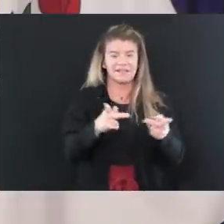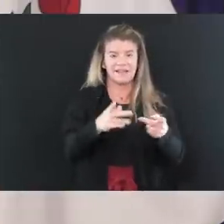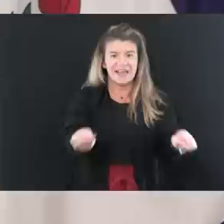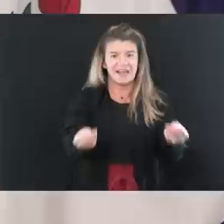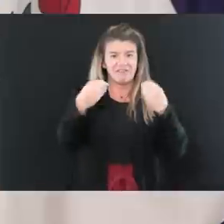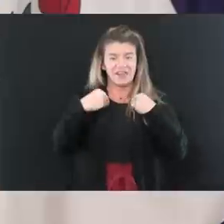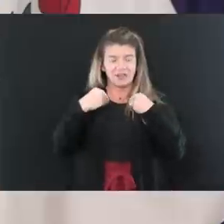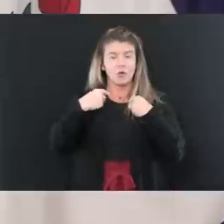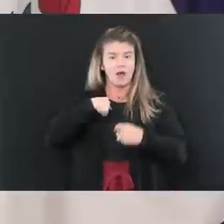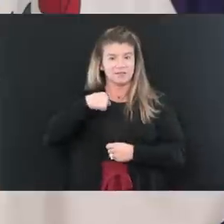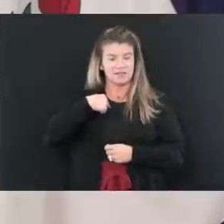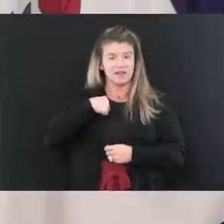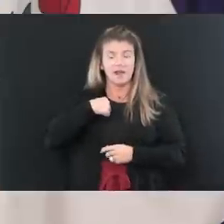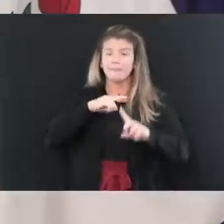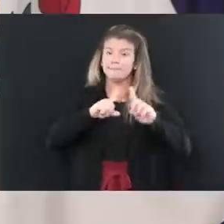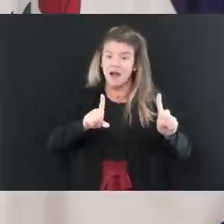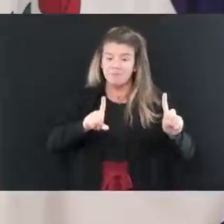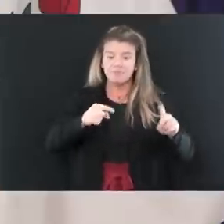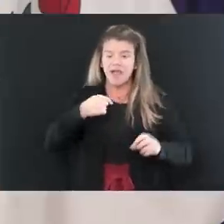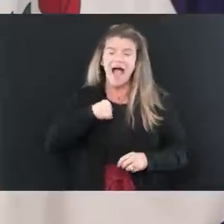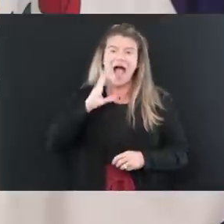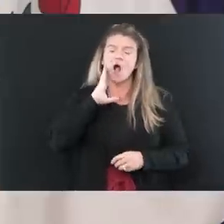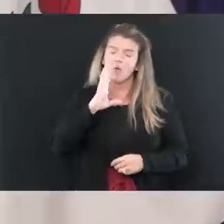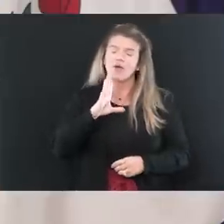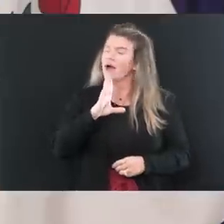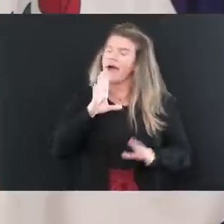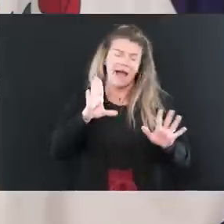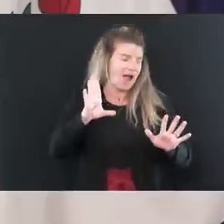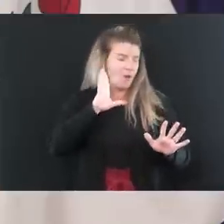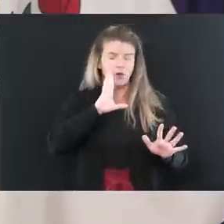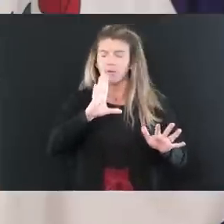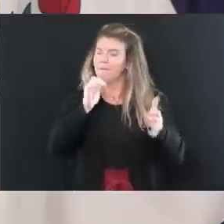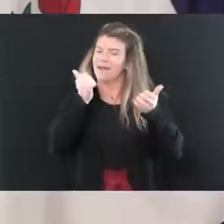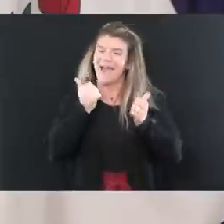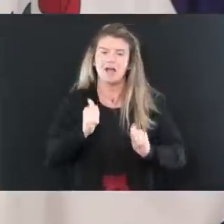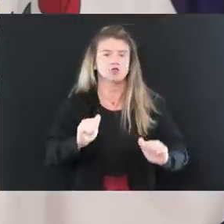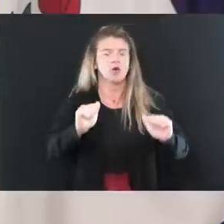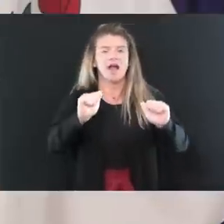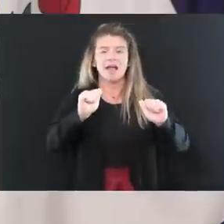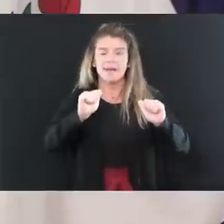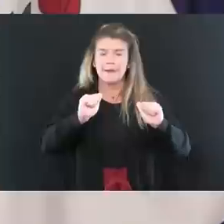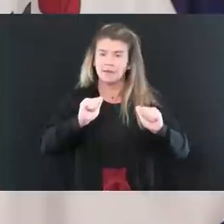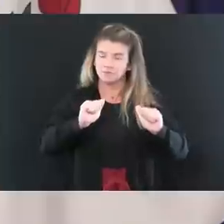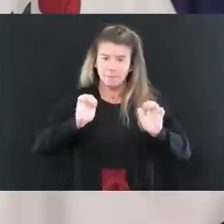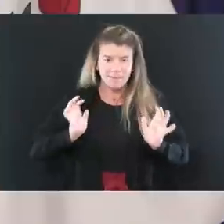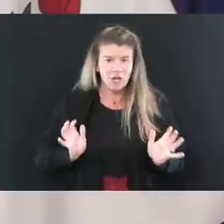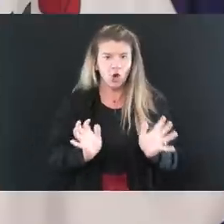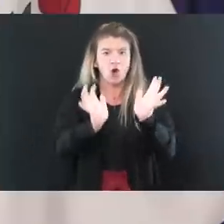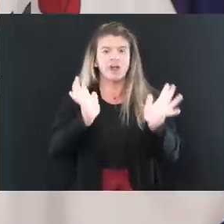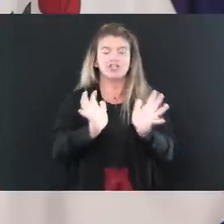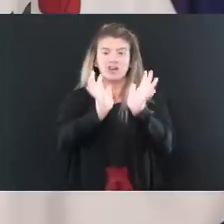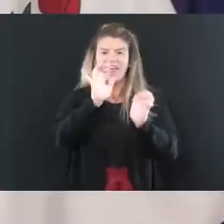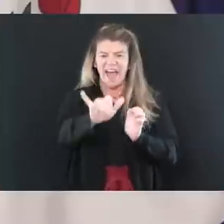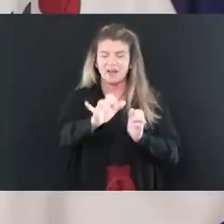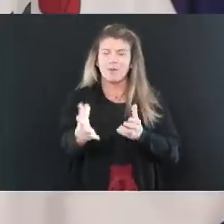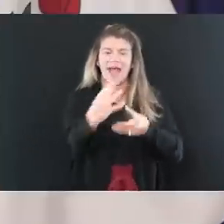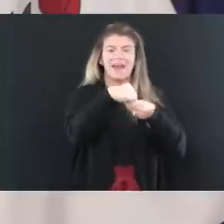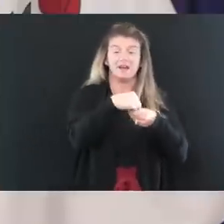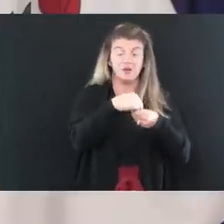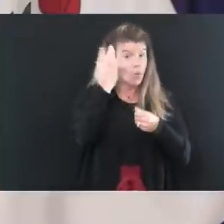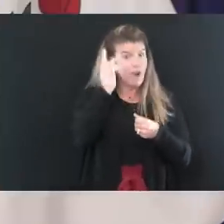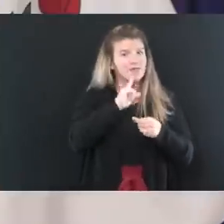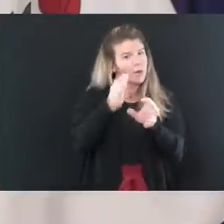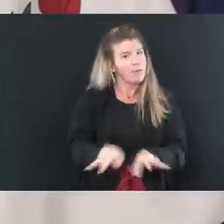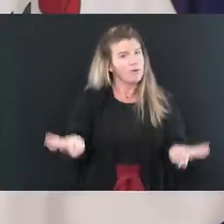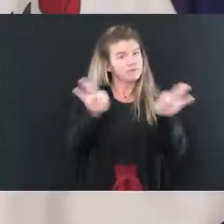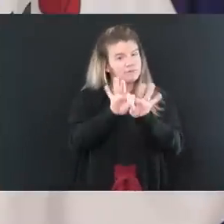I'll really, I'll make an extra push on that because I understand the importance and, and surely the importance from